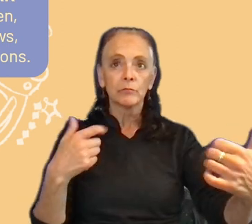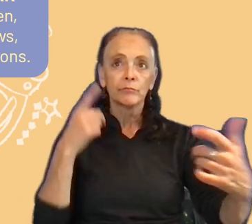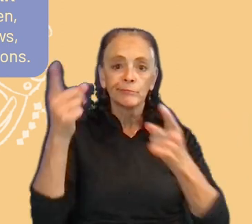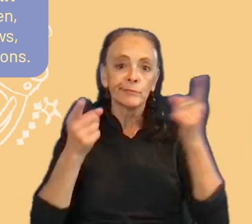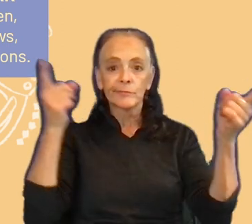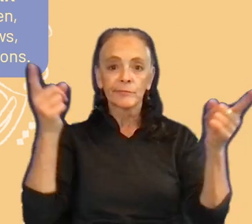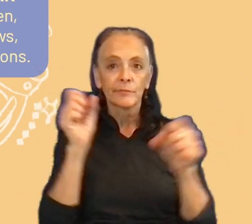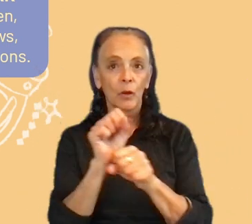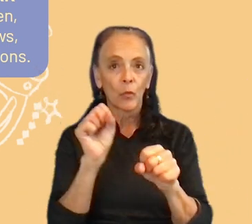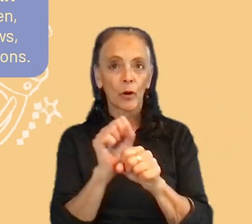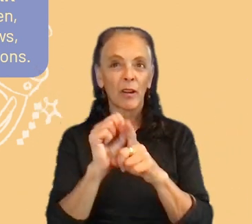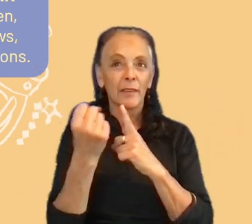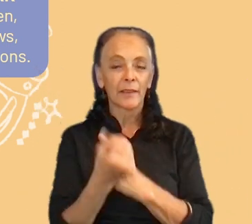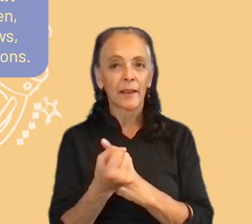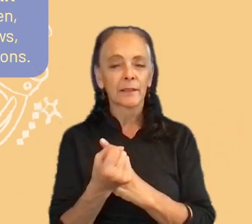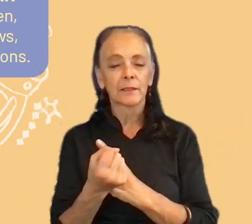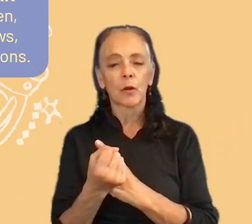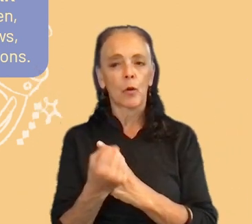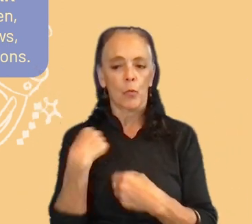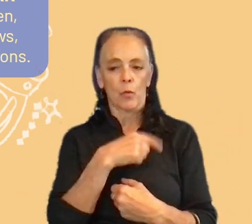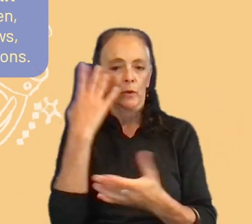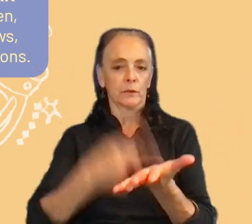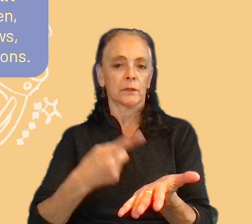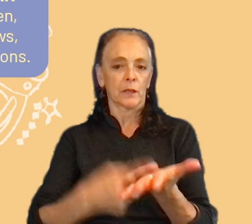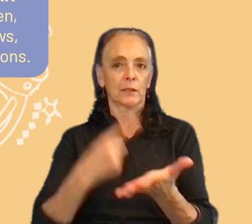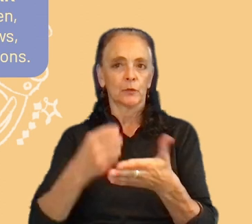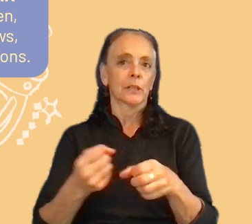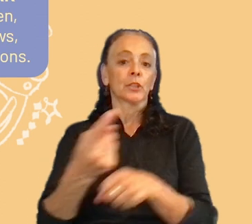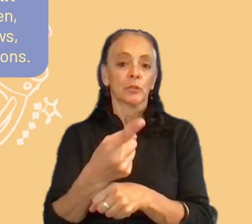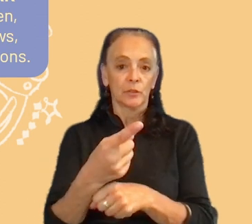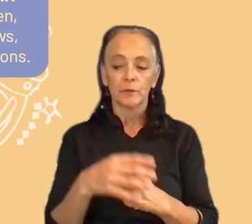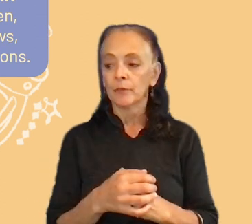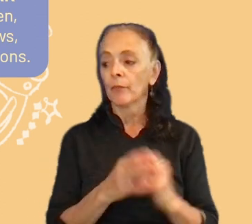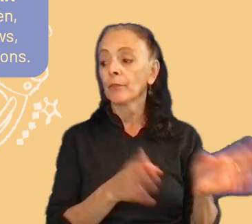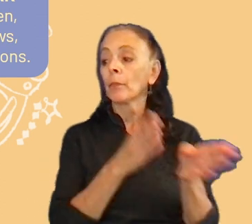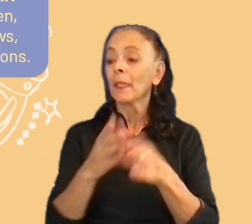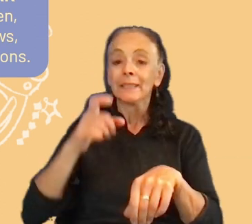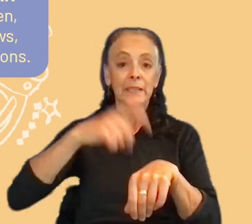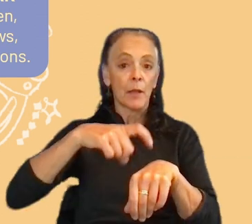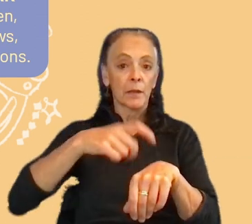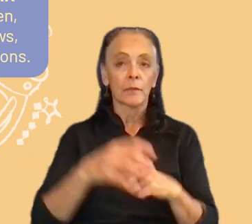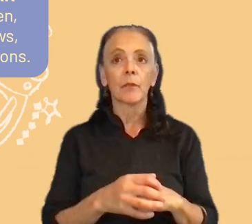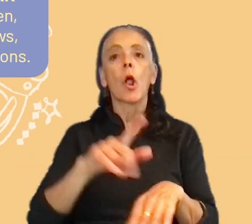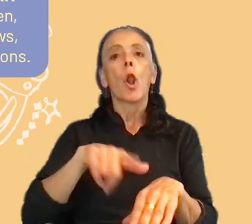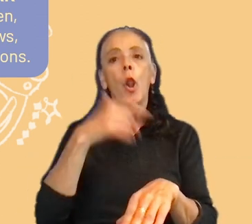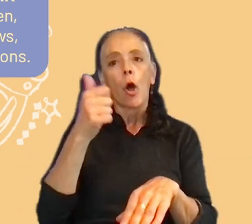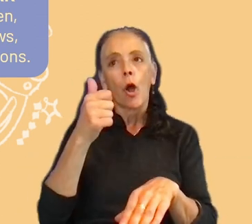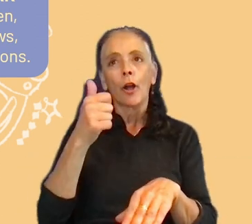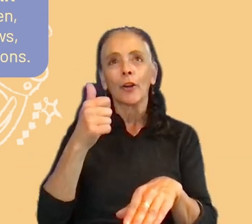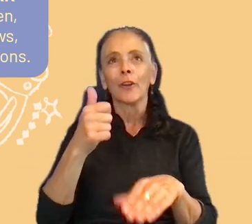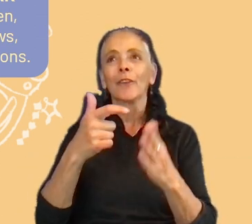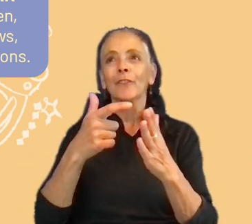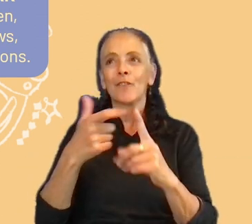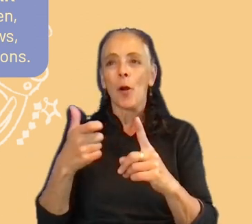context. So this is something that we are going to discuss for the next year. Timing. The longer it takes from recruitment